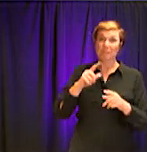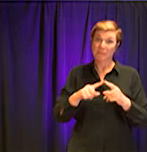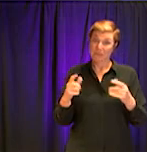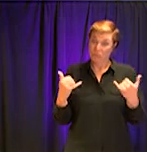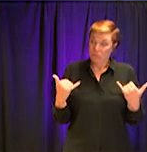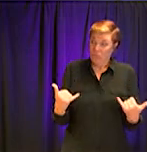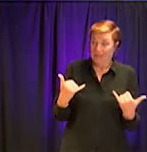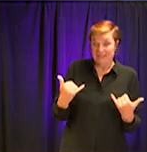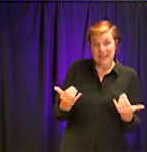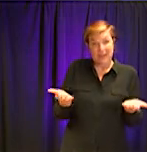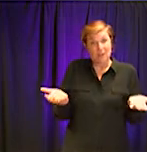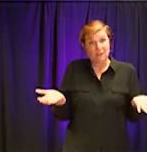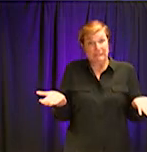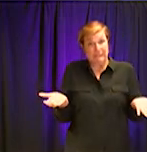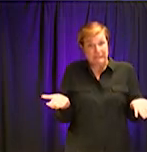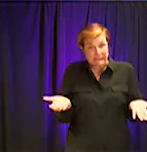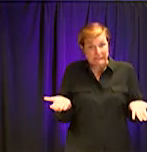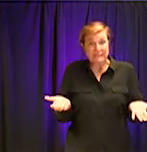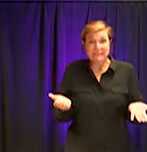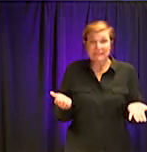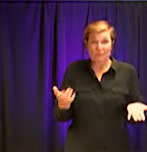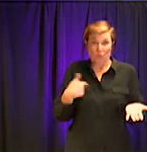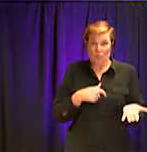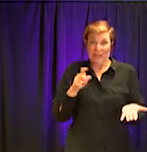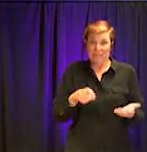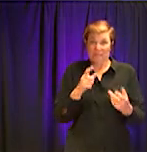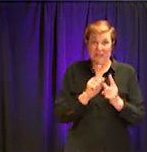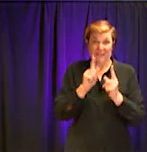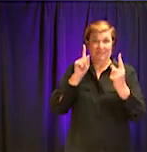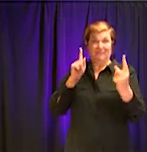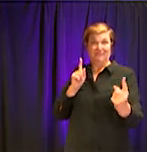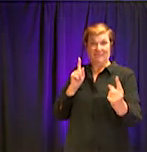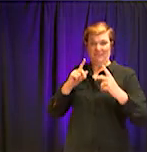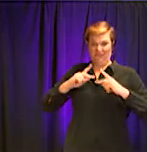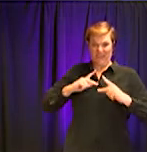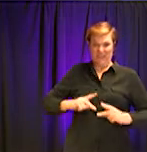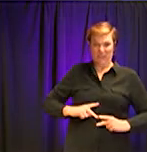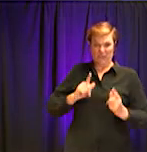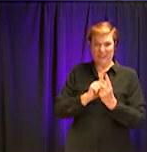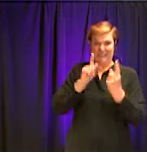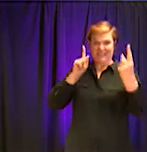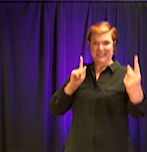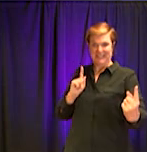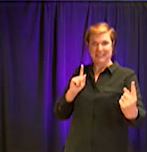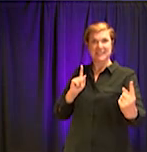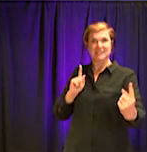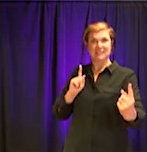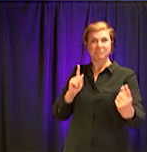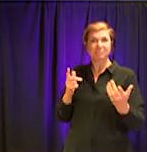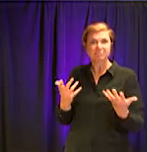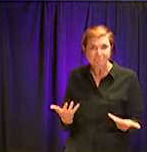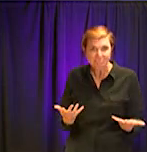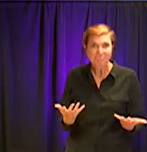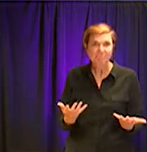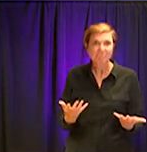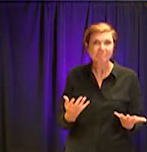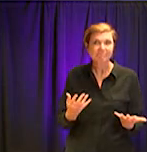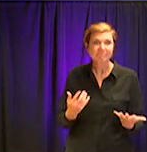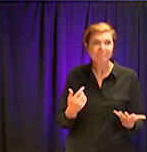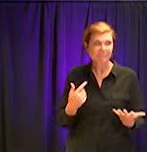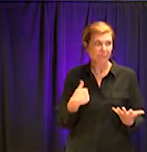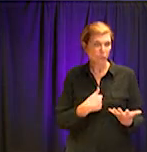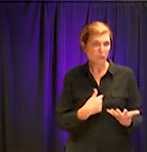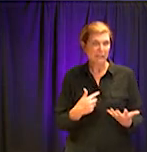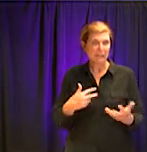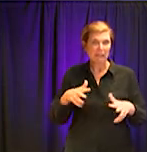exercising physical distancing, I think I like that better, we are unable to be able to provide that